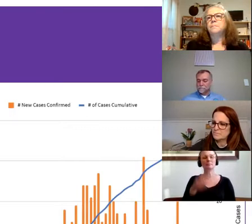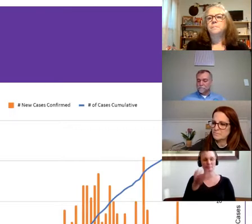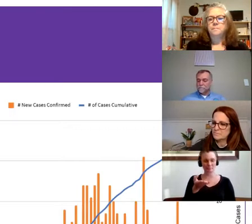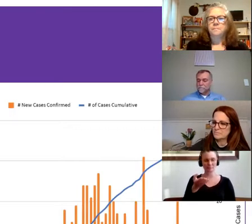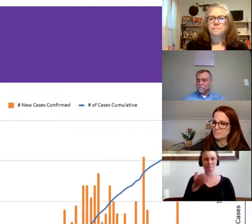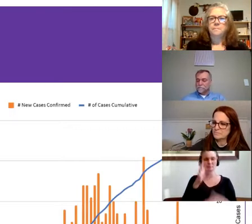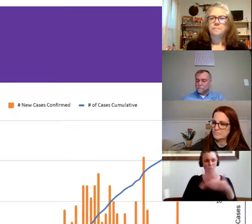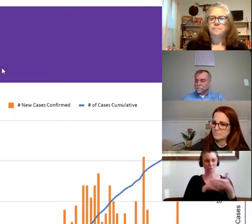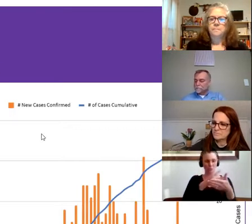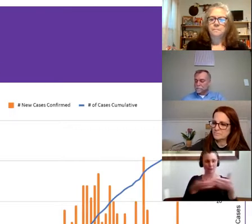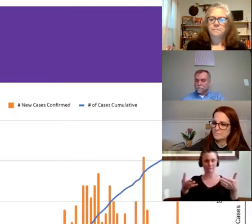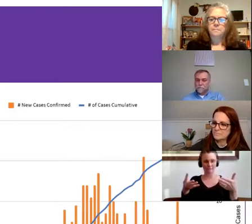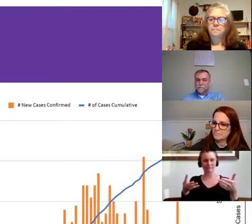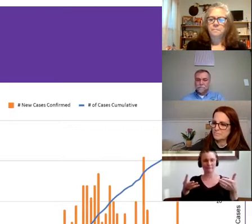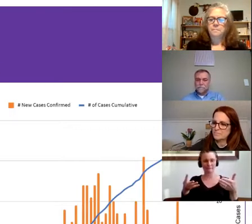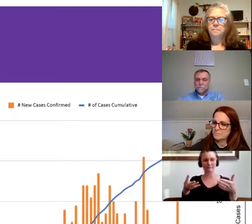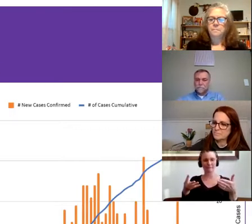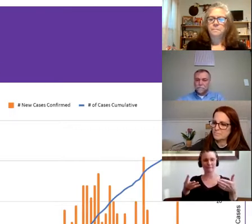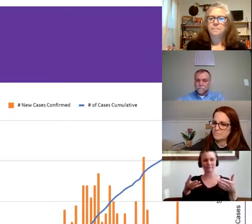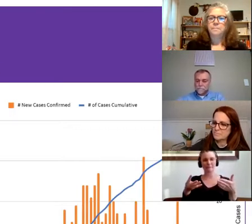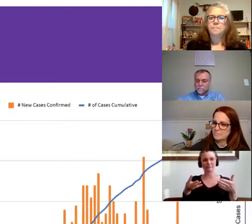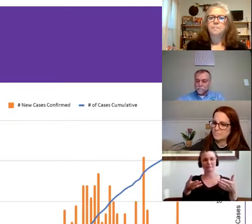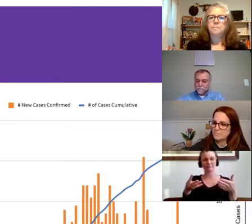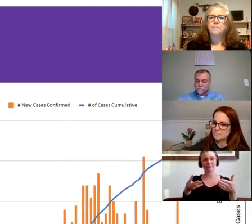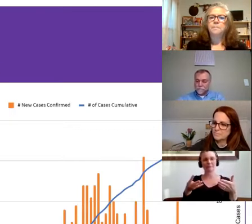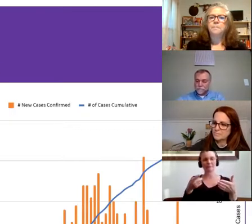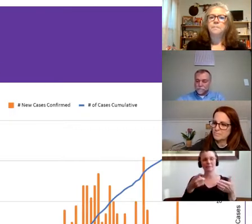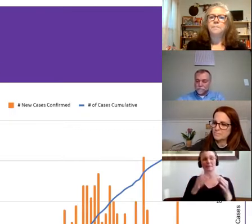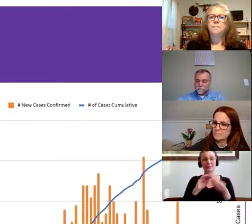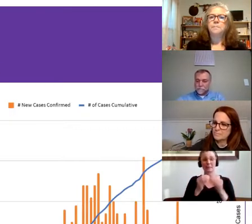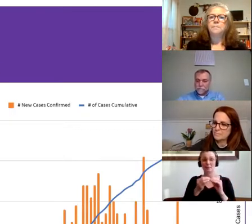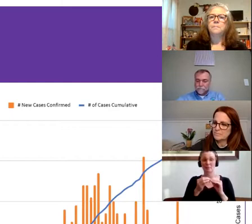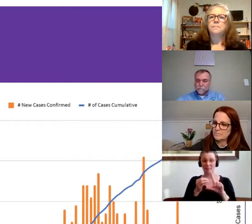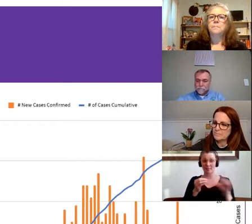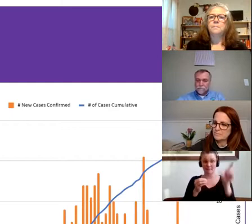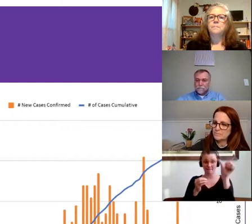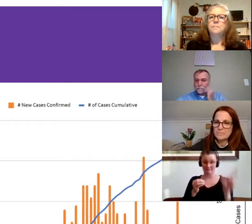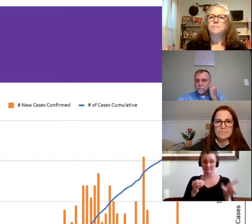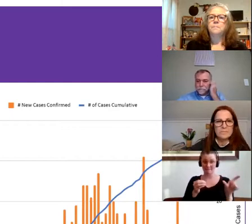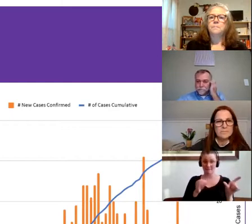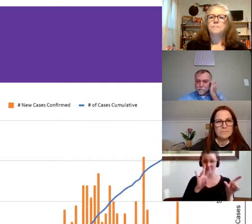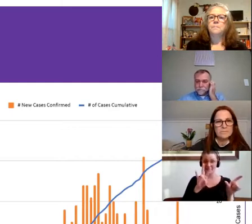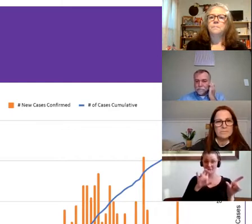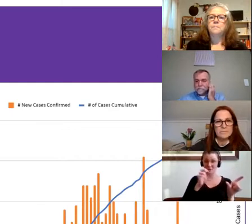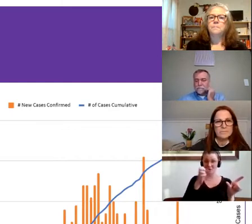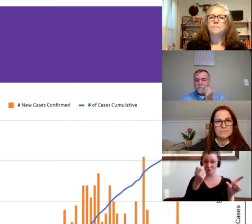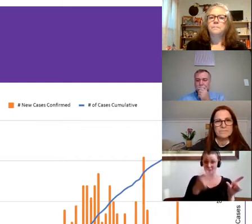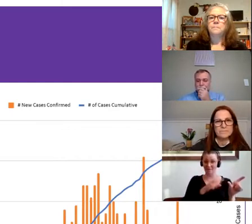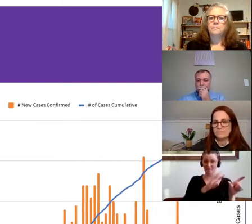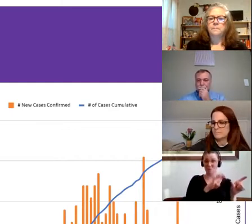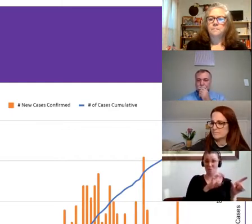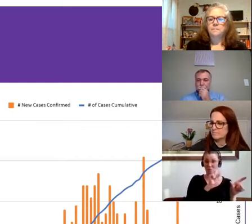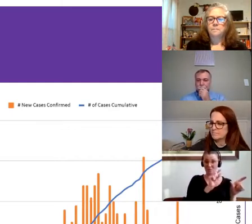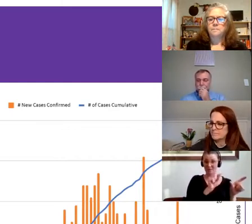you, as you're a couple things. First, these numbers on the left, 712, 420, and 17 have